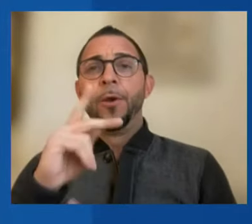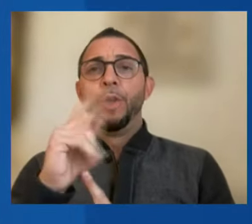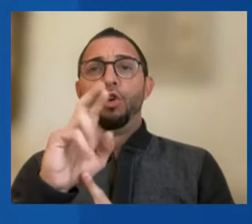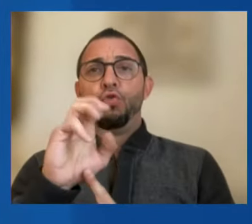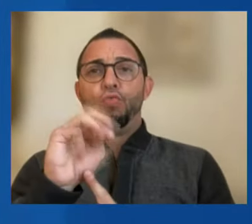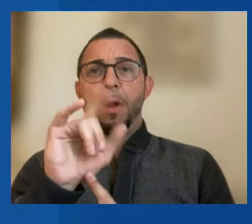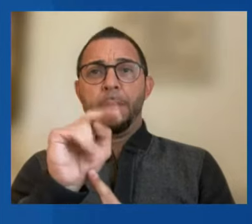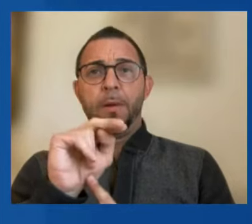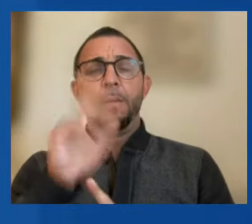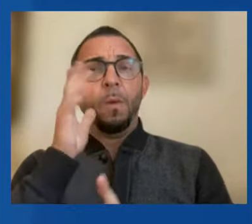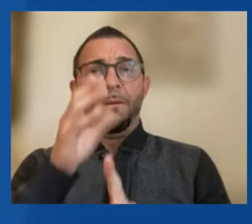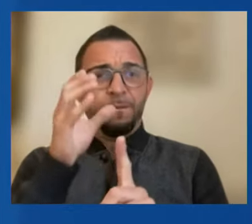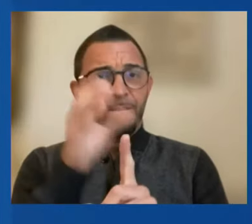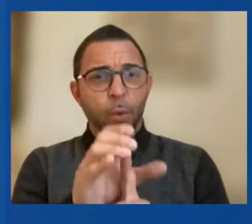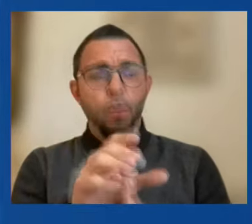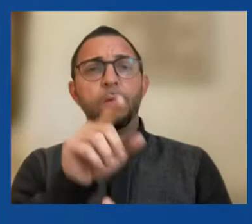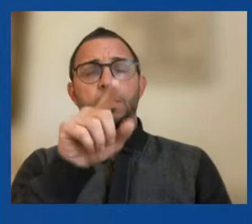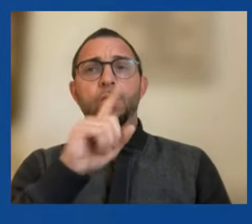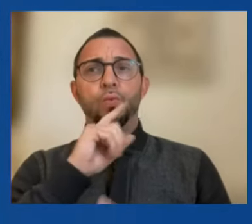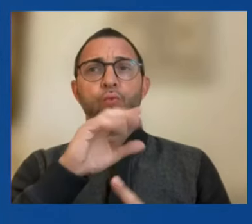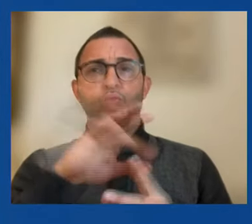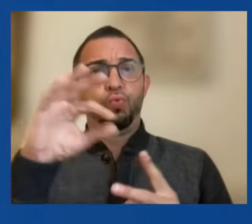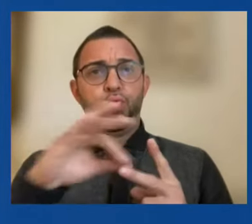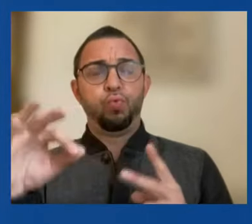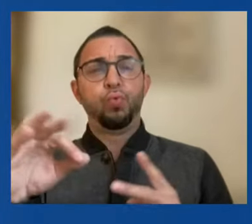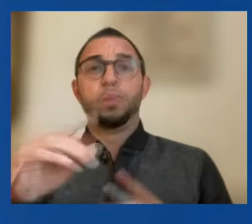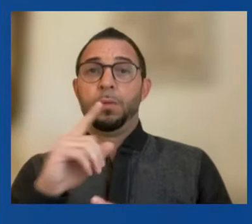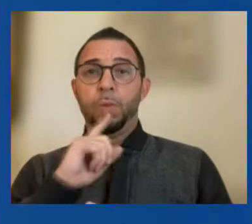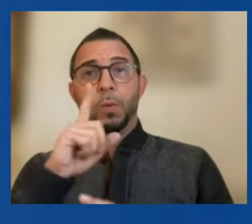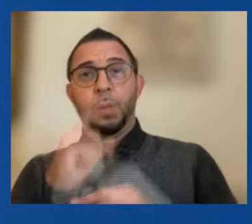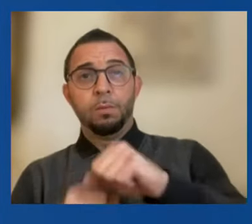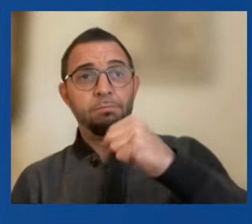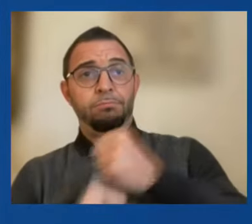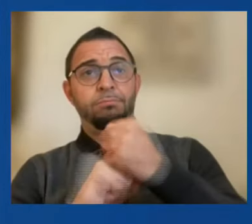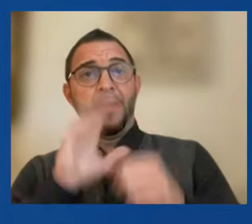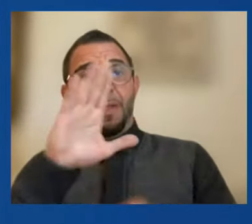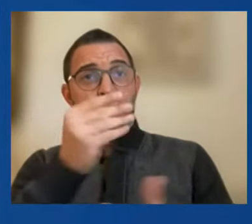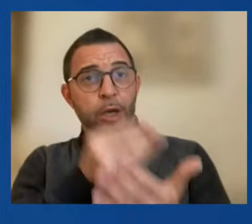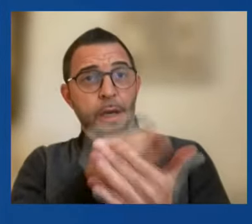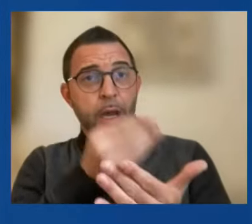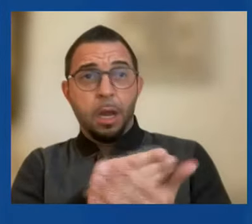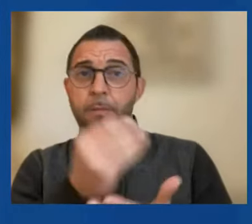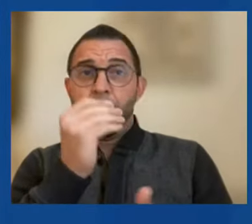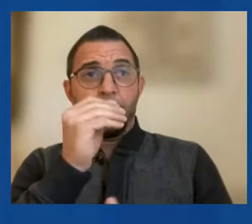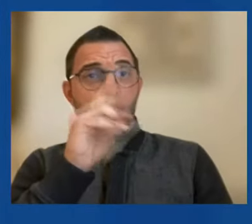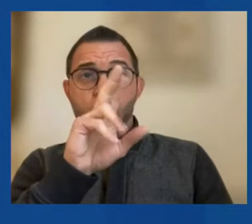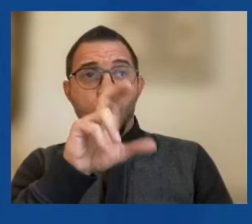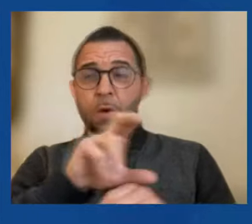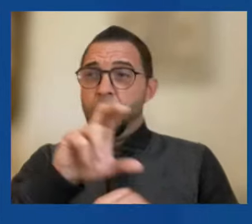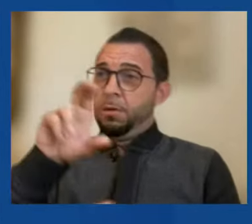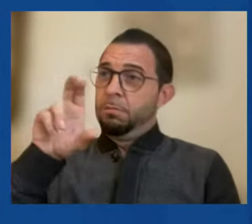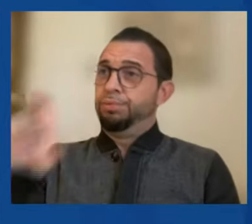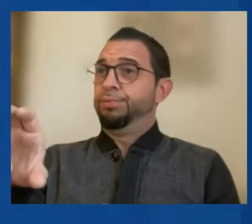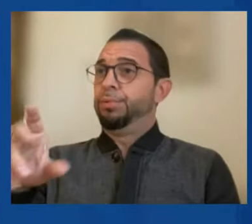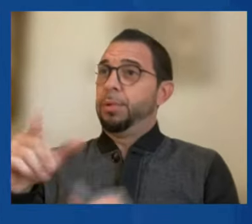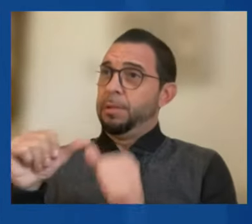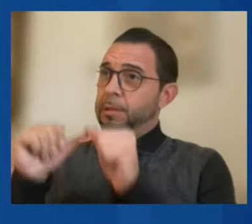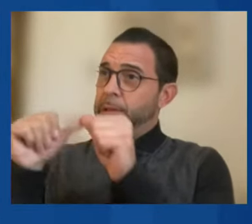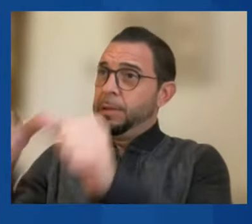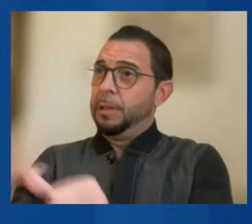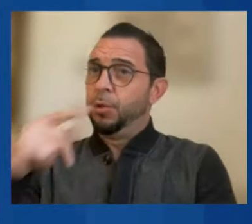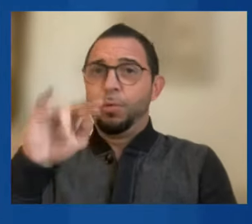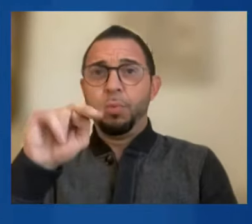choose between propping up its economy or funding the continuation of Putin's brutal